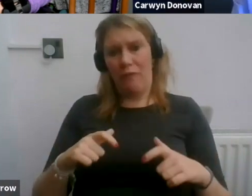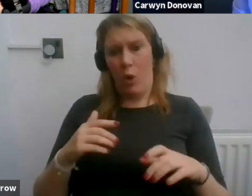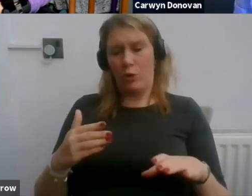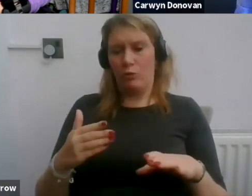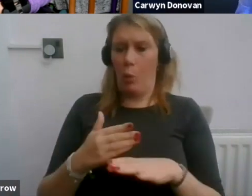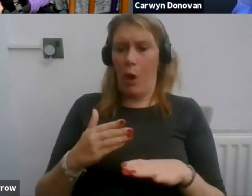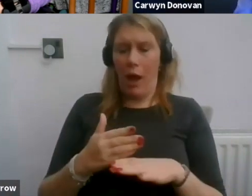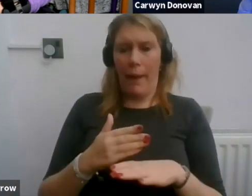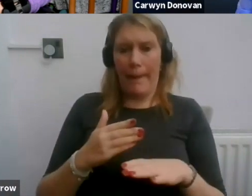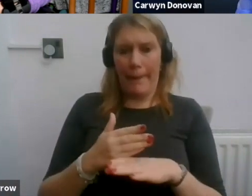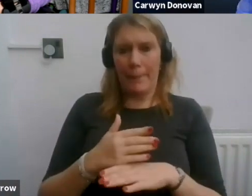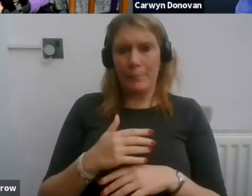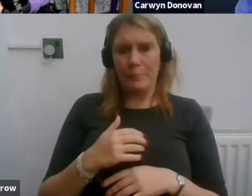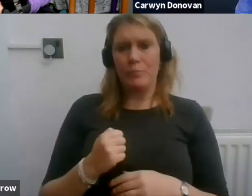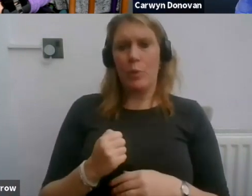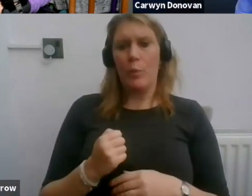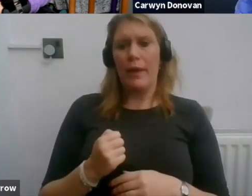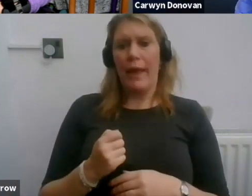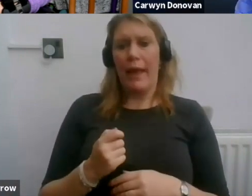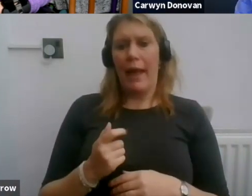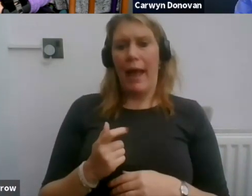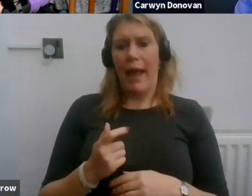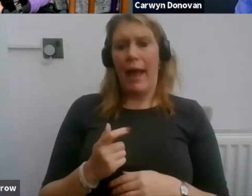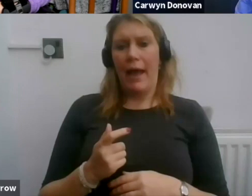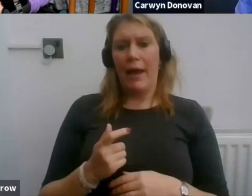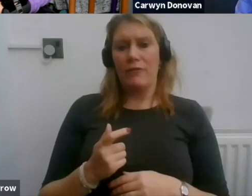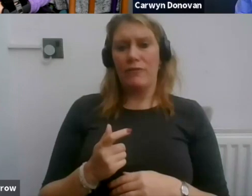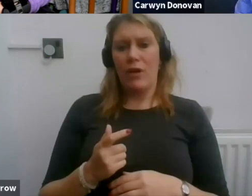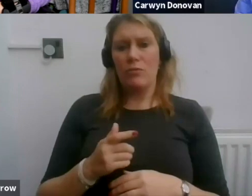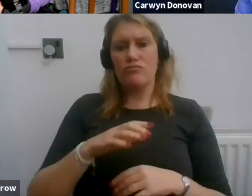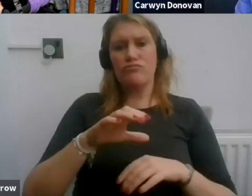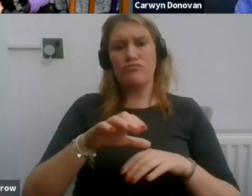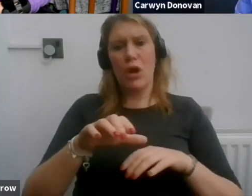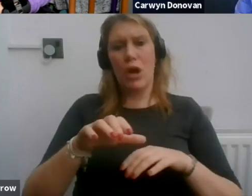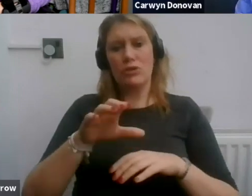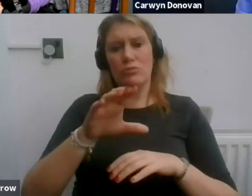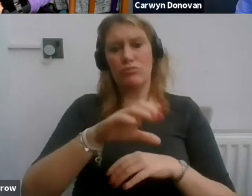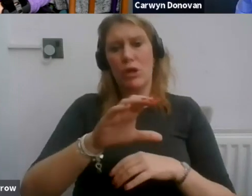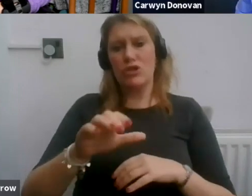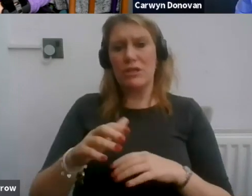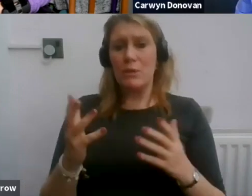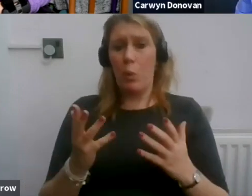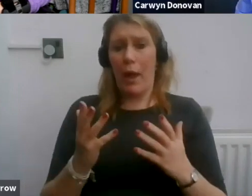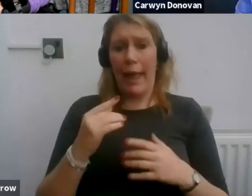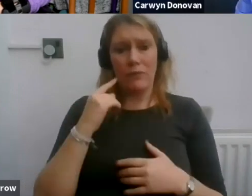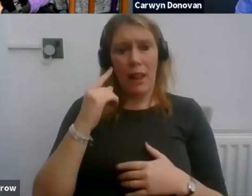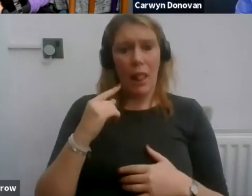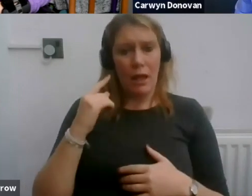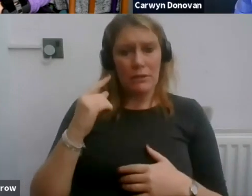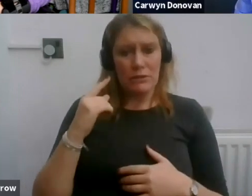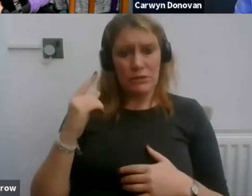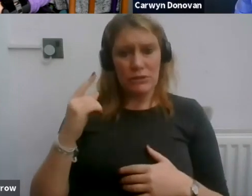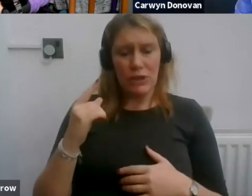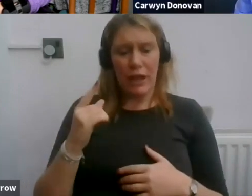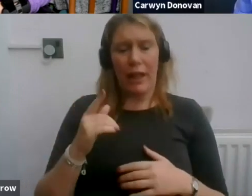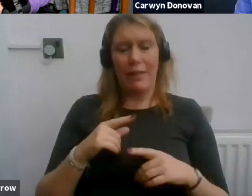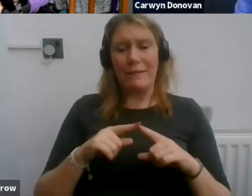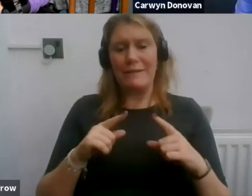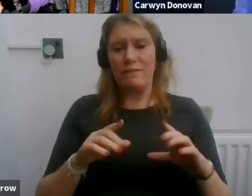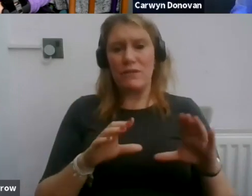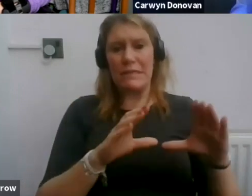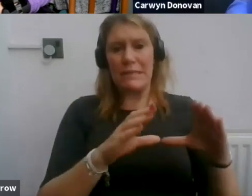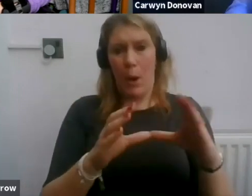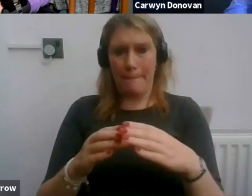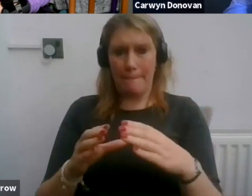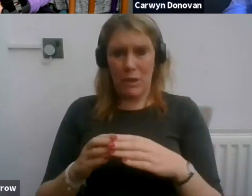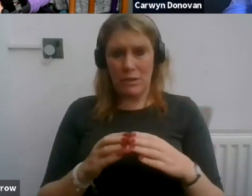We've got craft branches in London, which are grouped into sort of departments, such